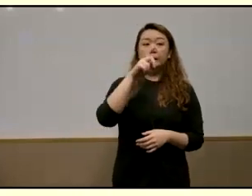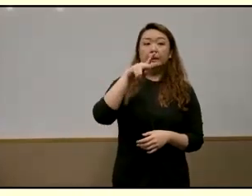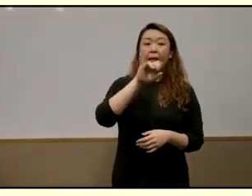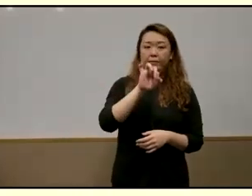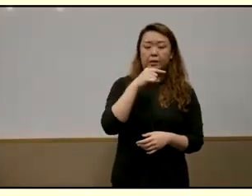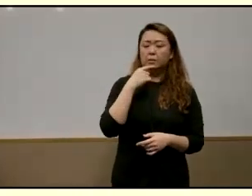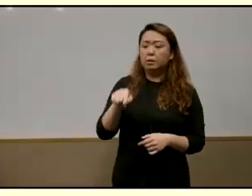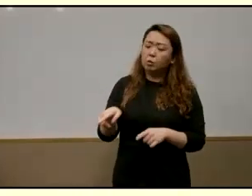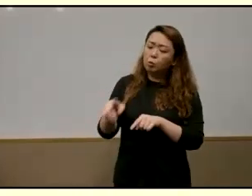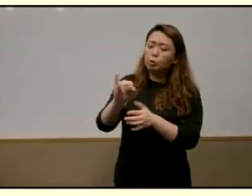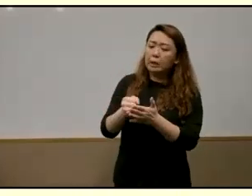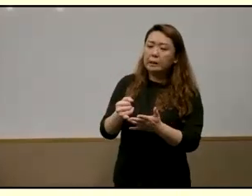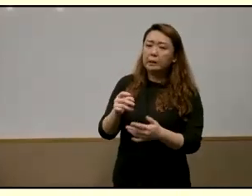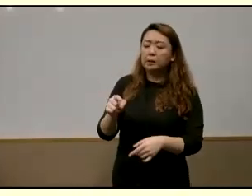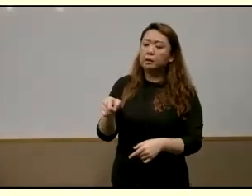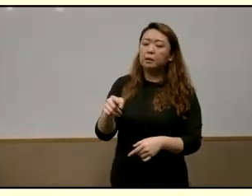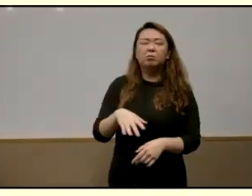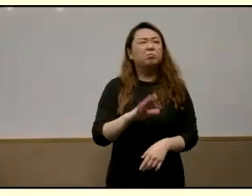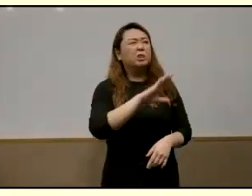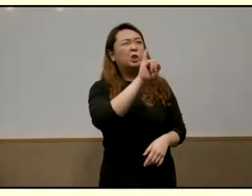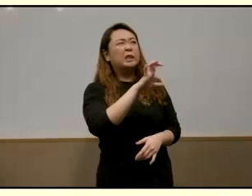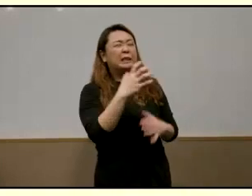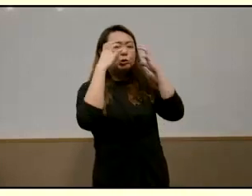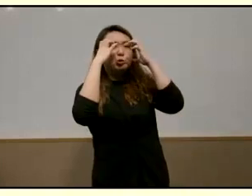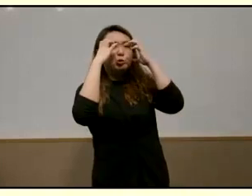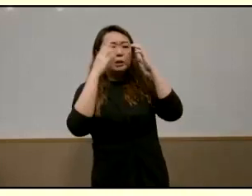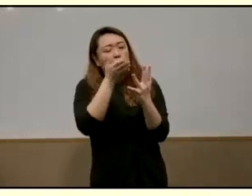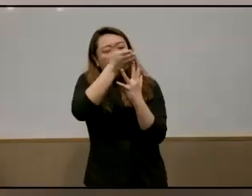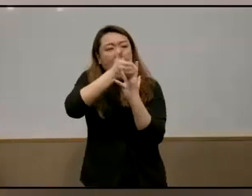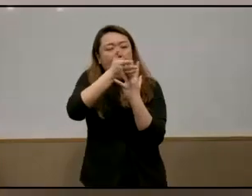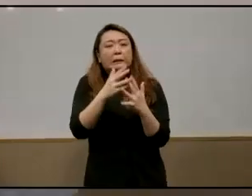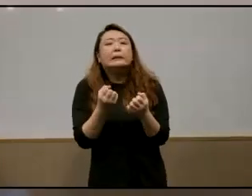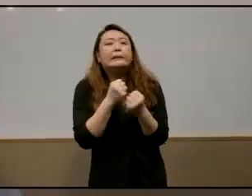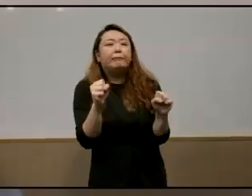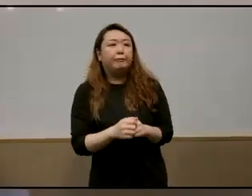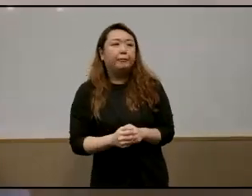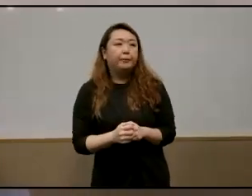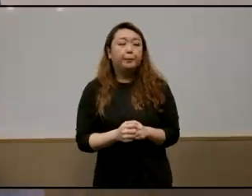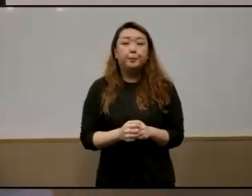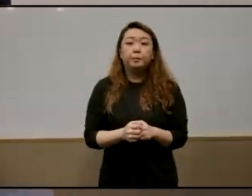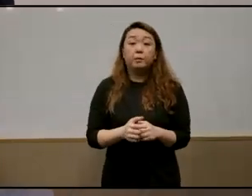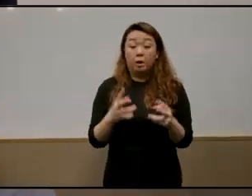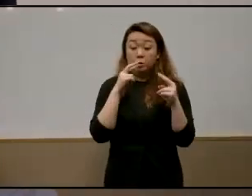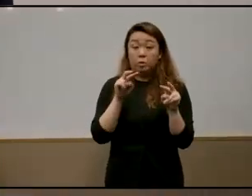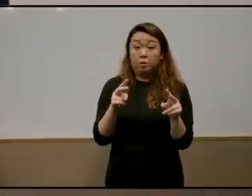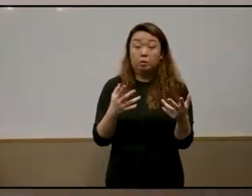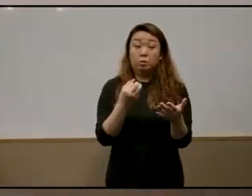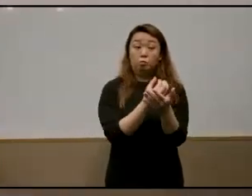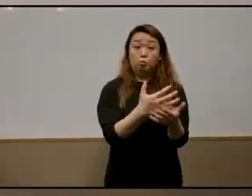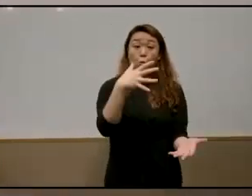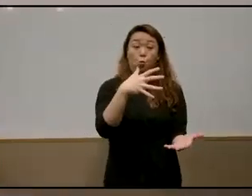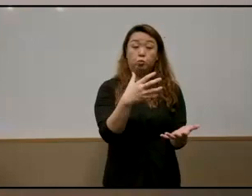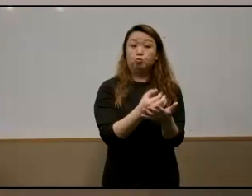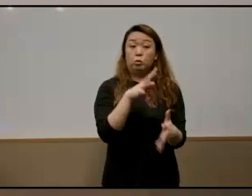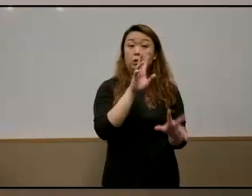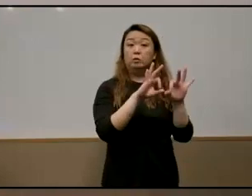jc is too stressful i want to go to the middle the safe route and it struck me that wealthier families might seek